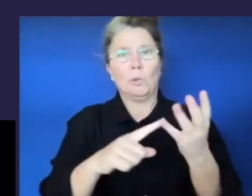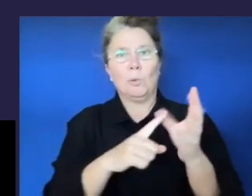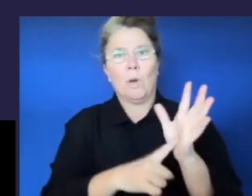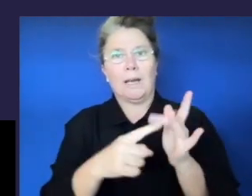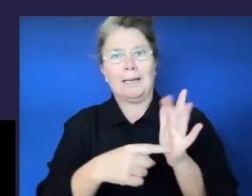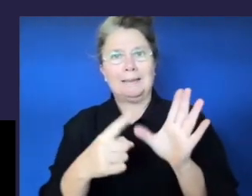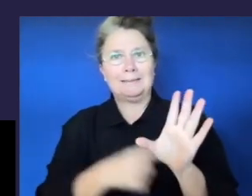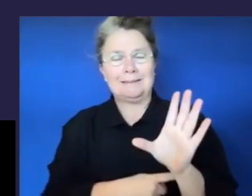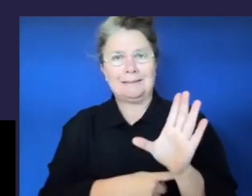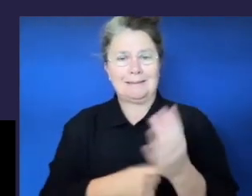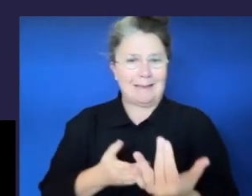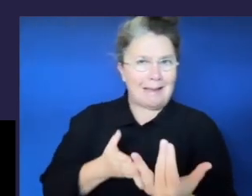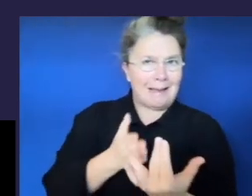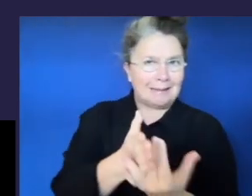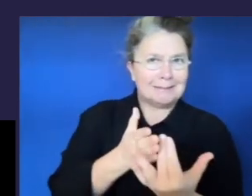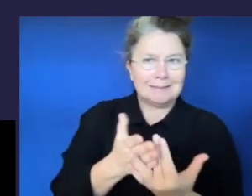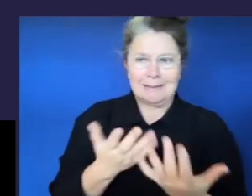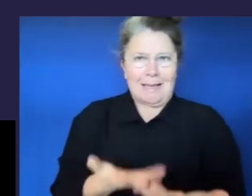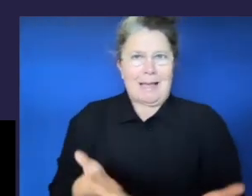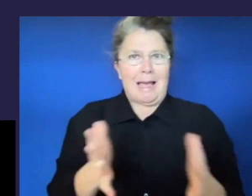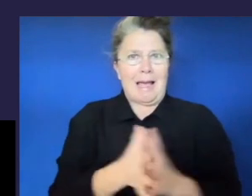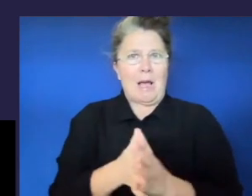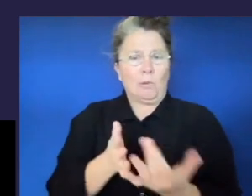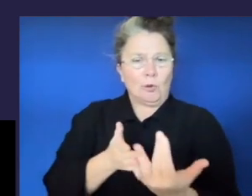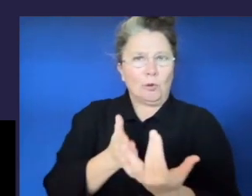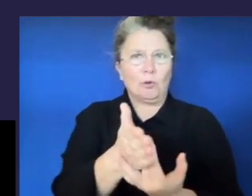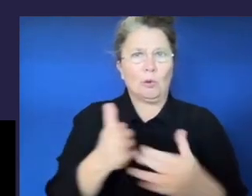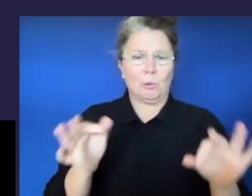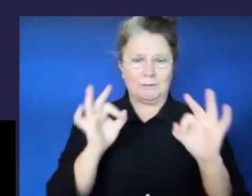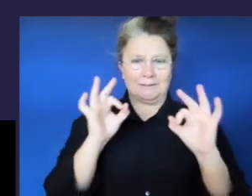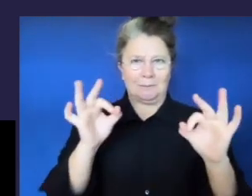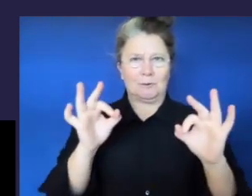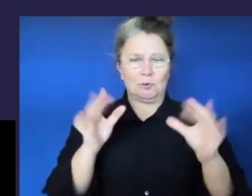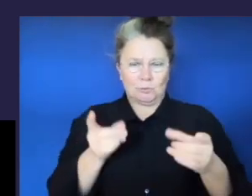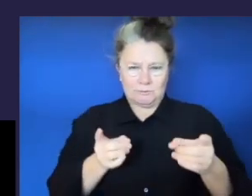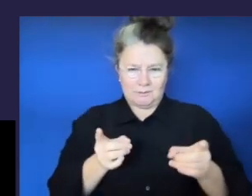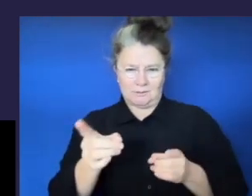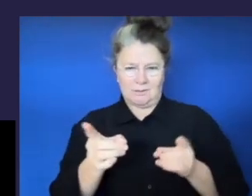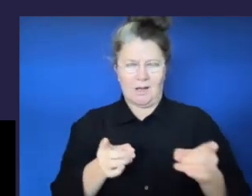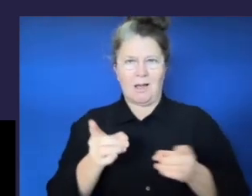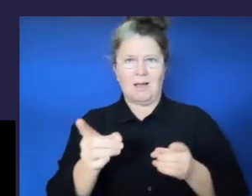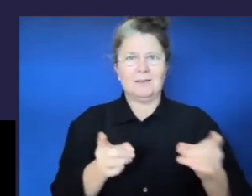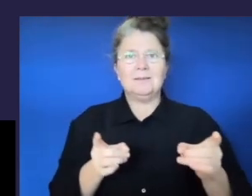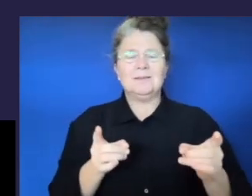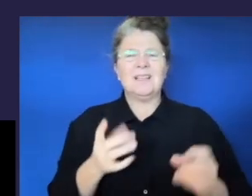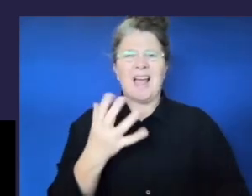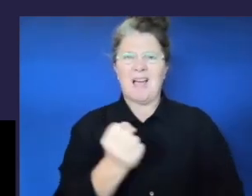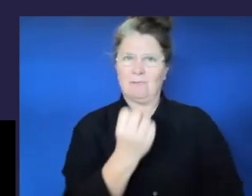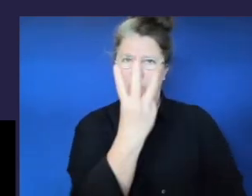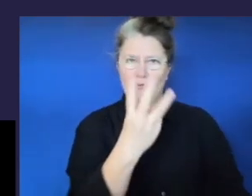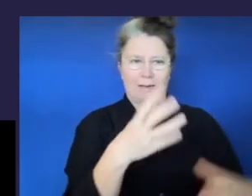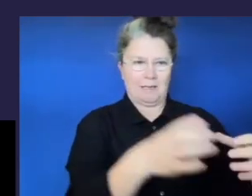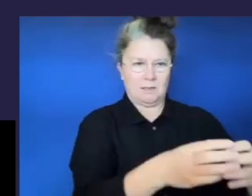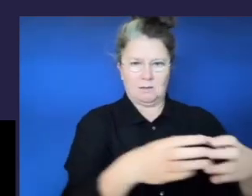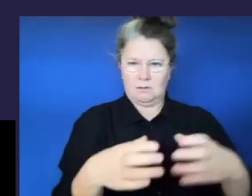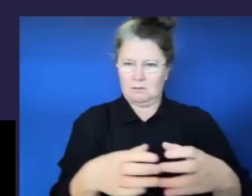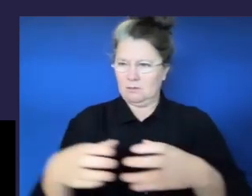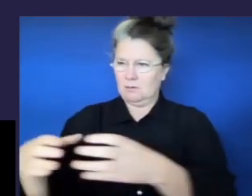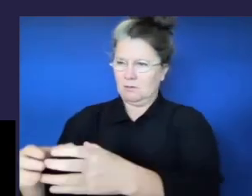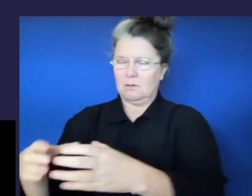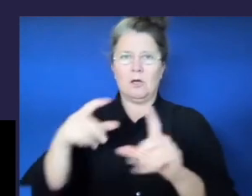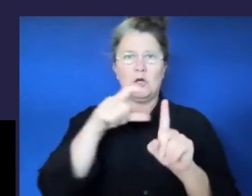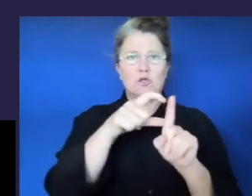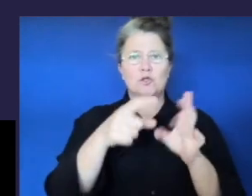through the standards based design and the three dimensional architecture that encompasses the learning areas or subjects general capabilities